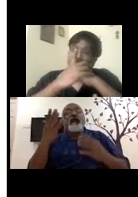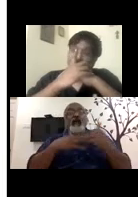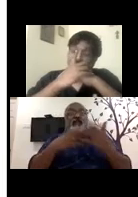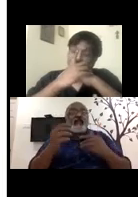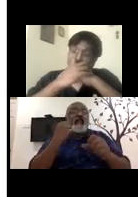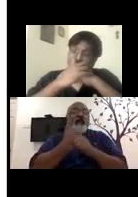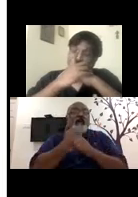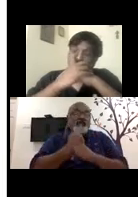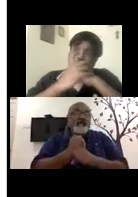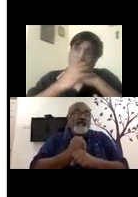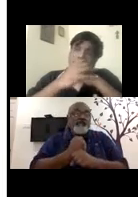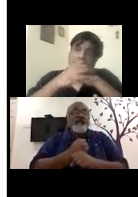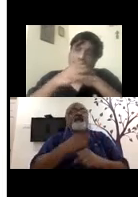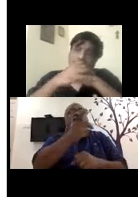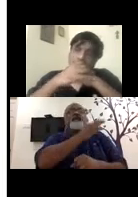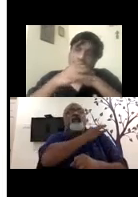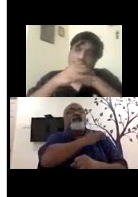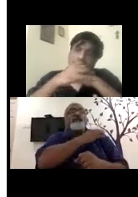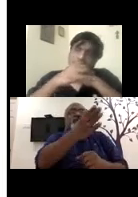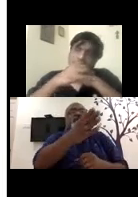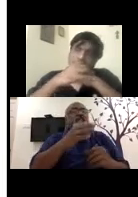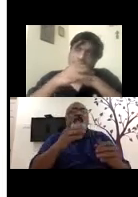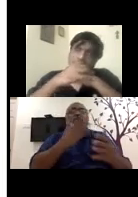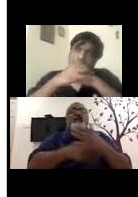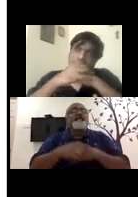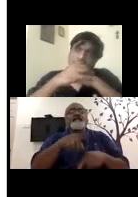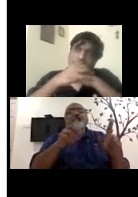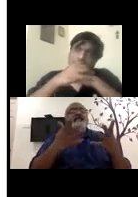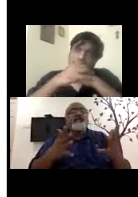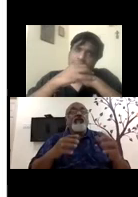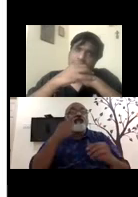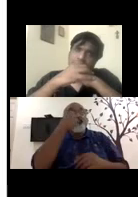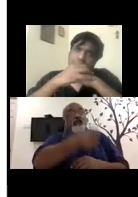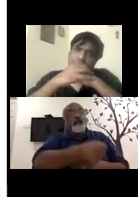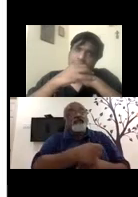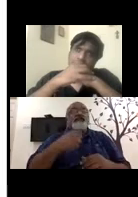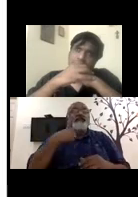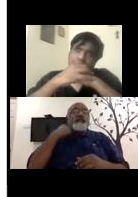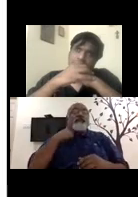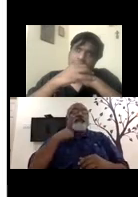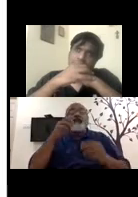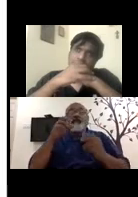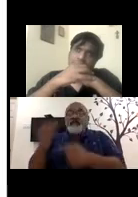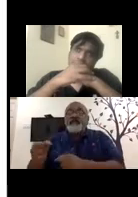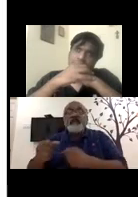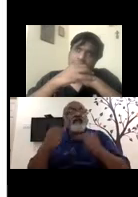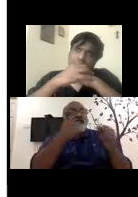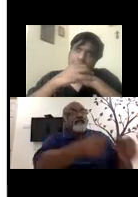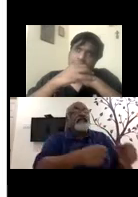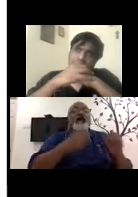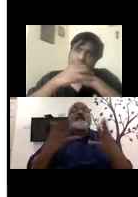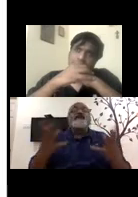in the initial stages and then, uh, compelling them to do those jobs. It sometimes,